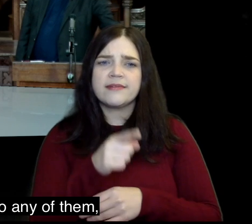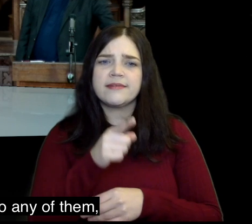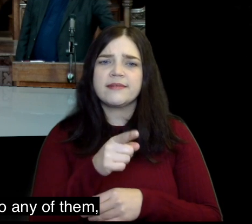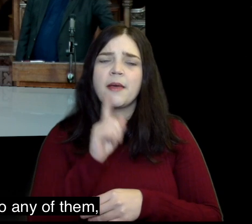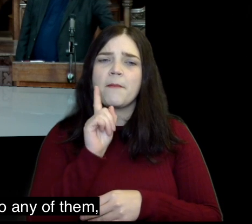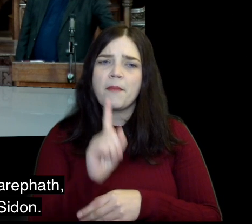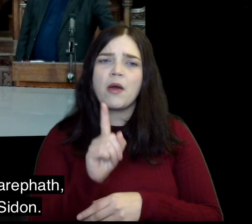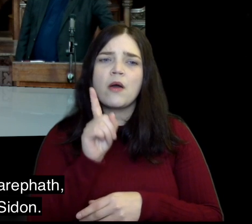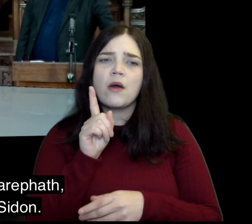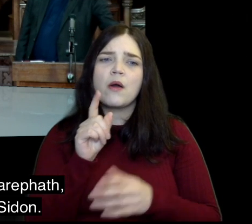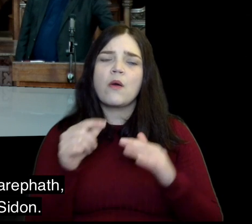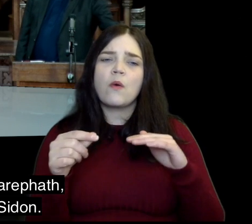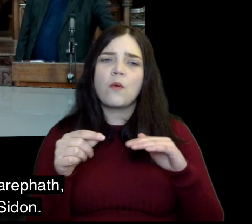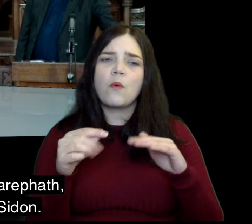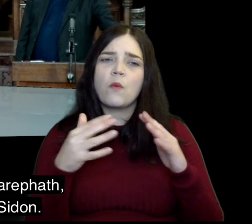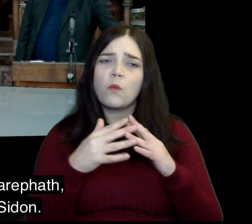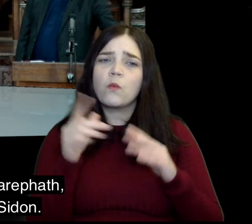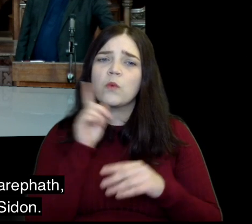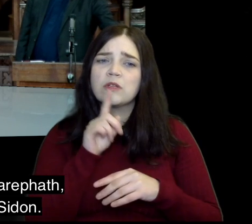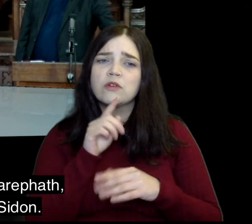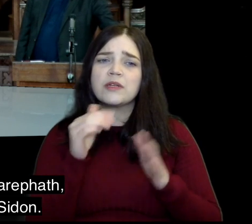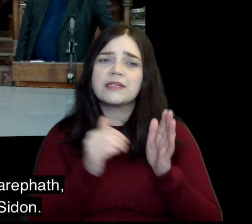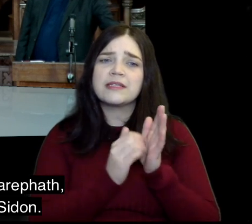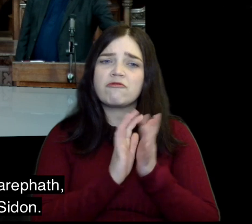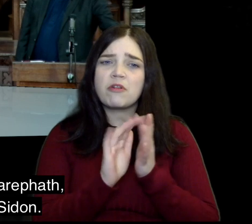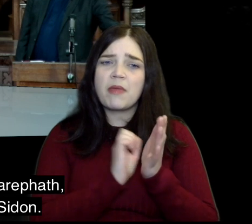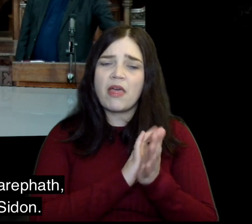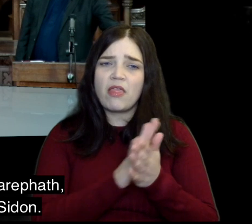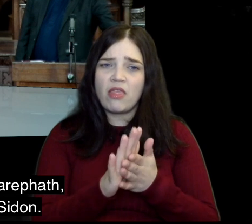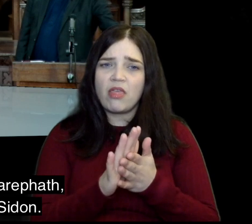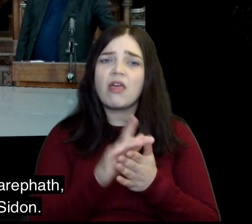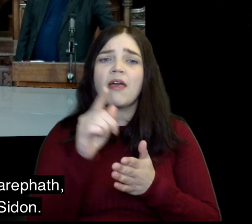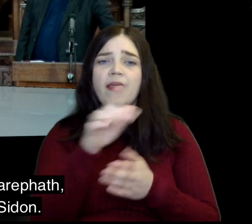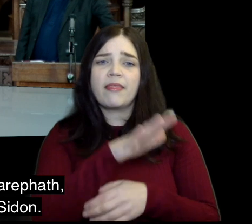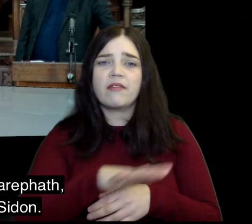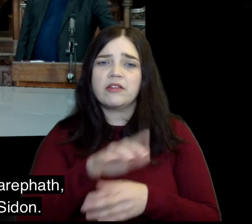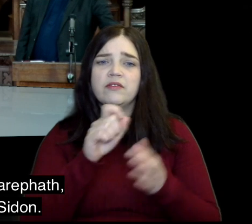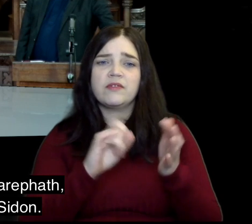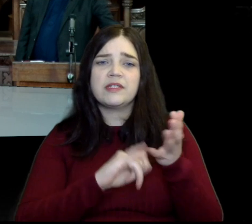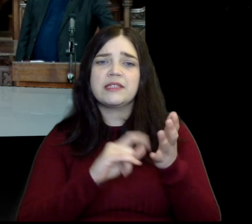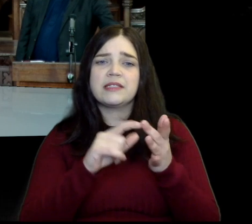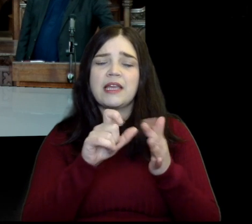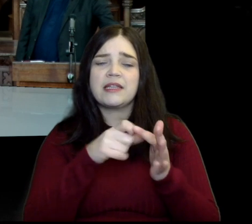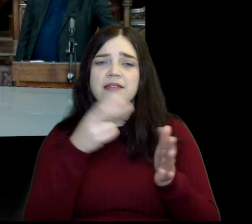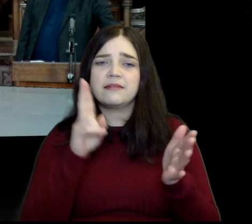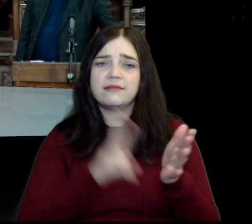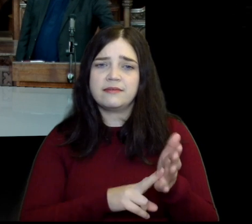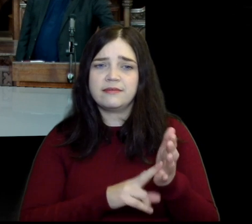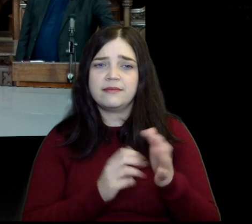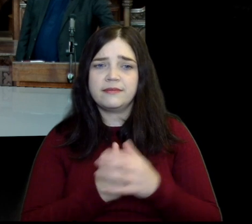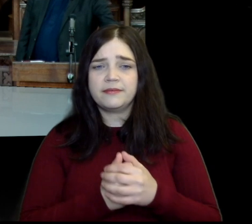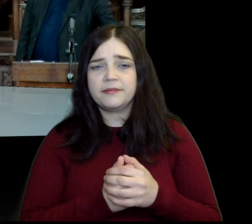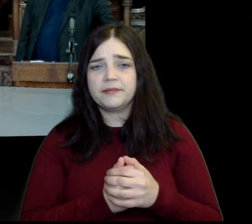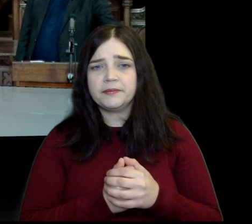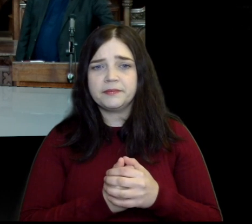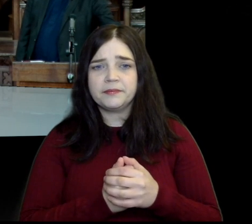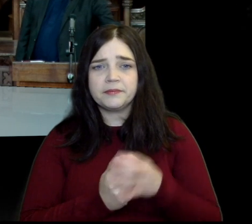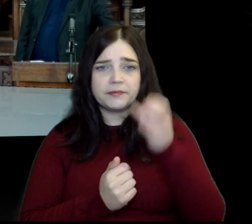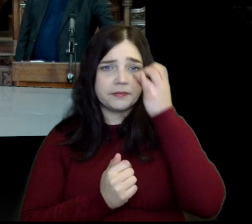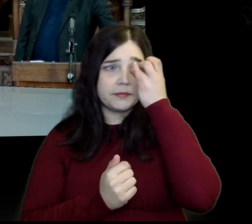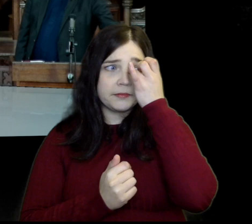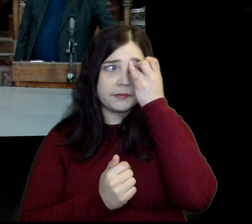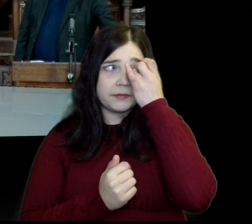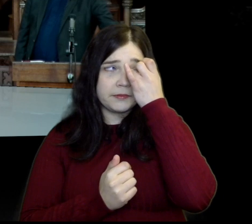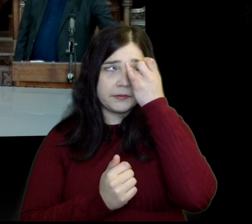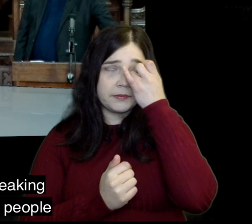Elijah was not sent to any of them but to a widow in Zarephath in the region of